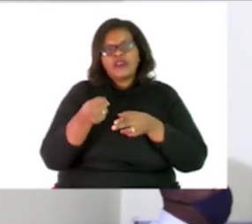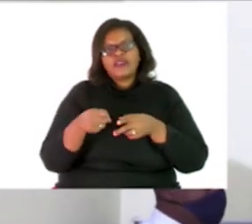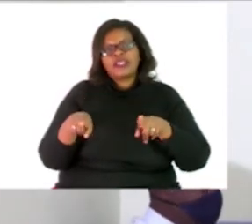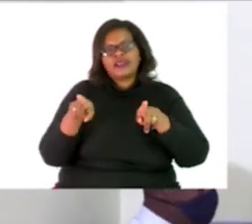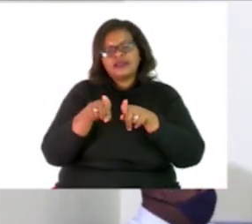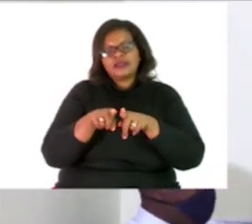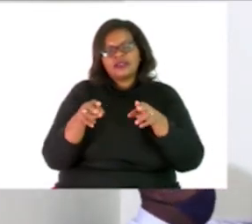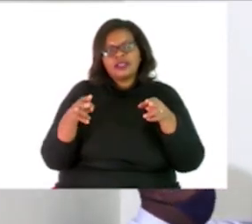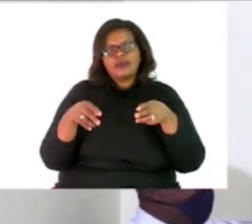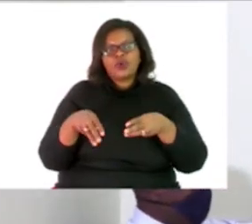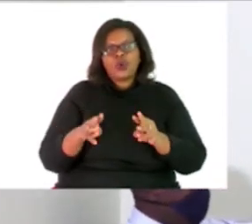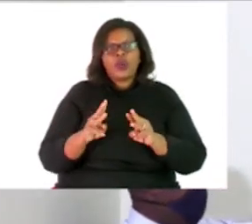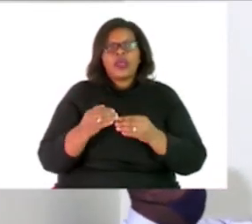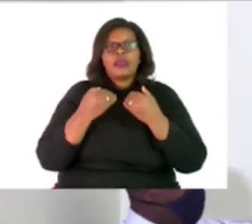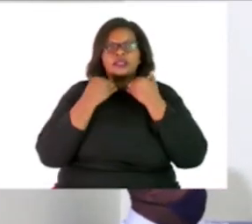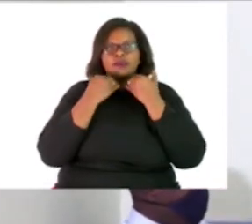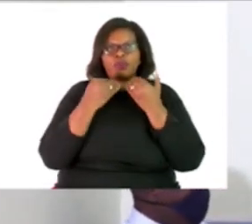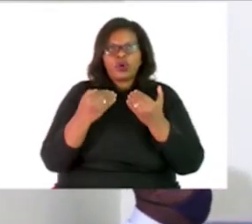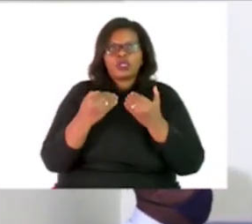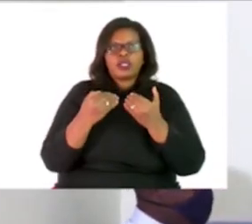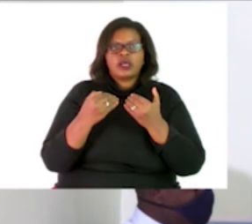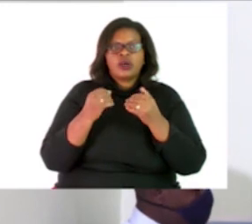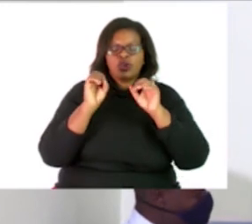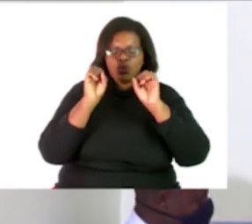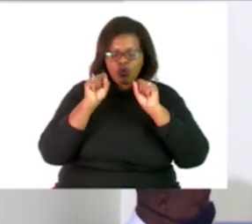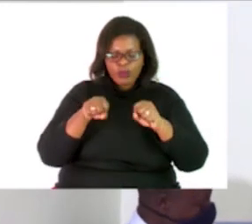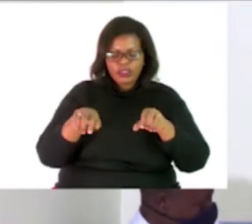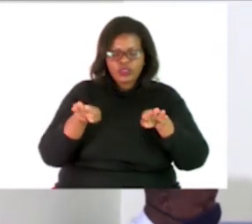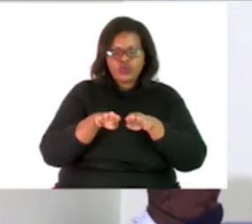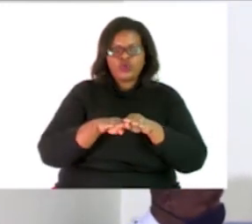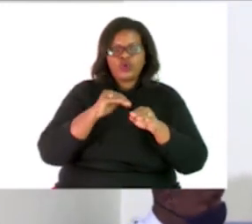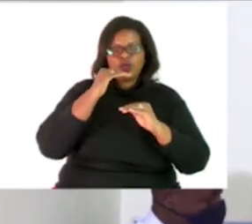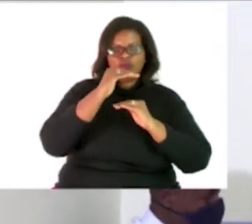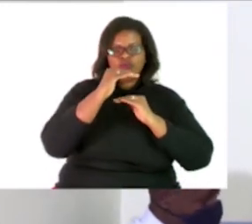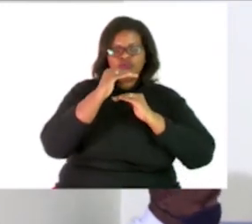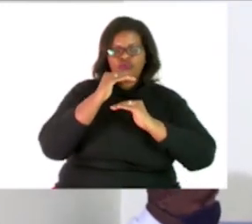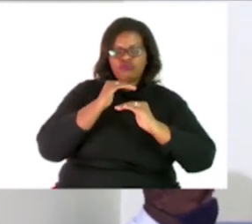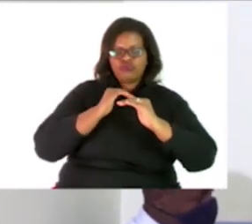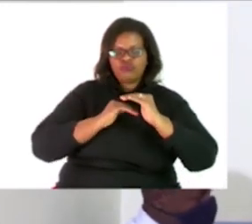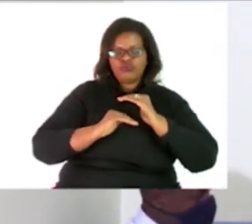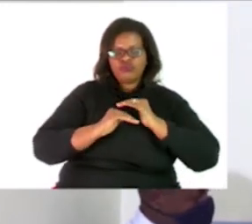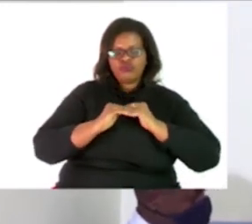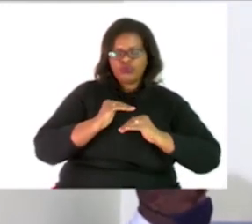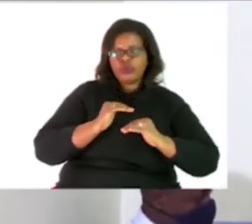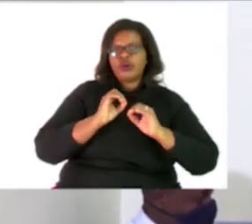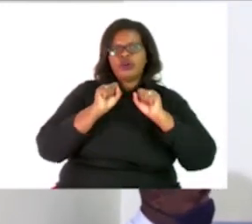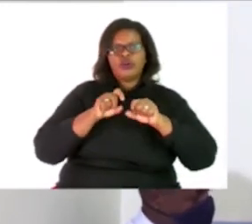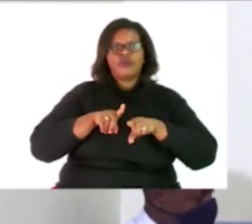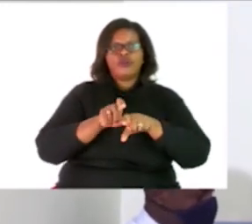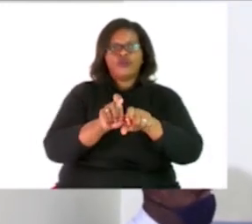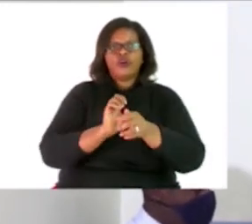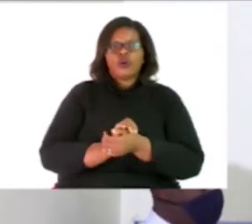it is very important that you make sure you go through the steps The moment you skip